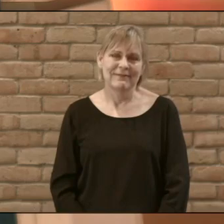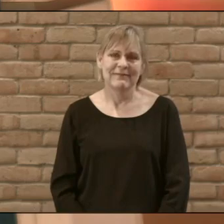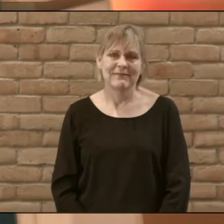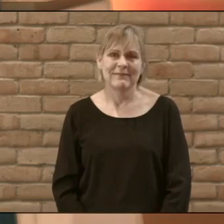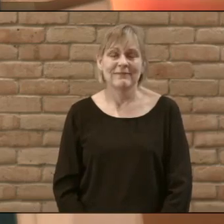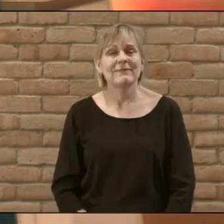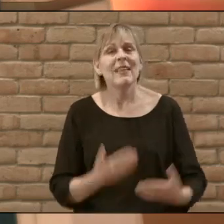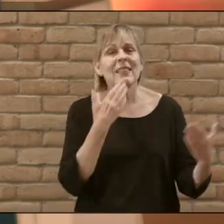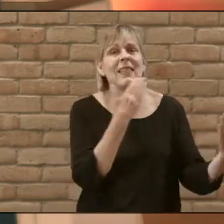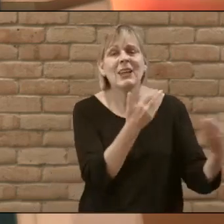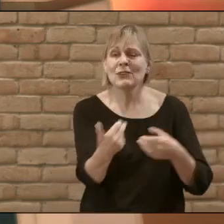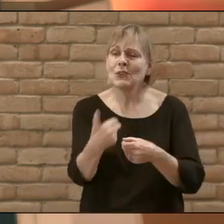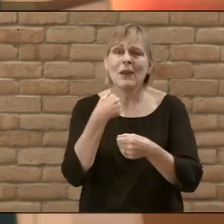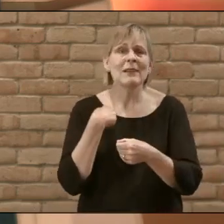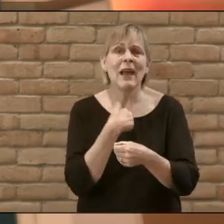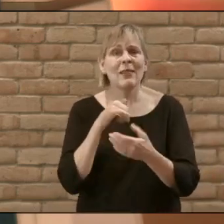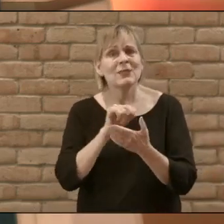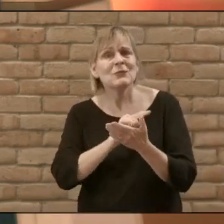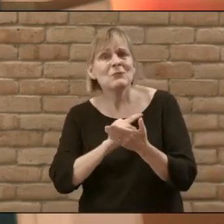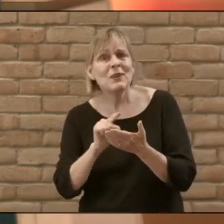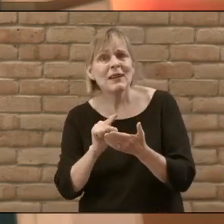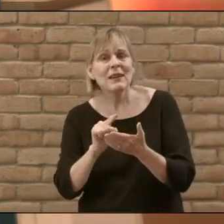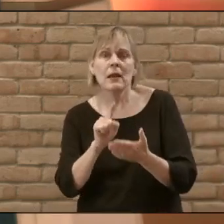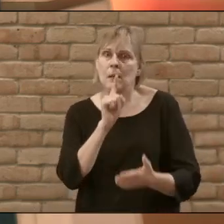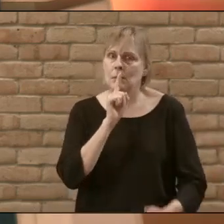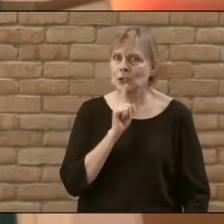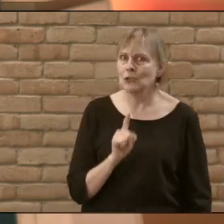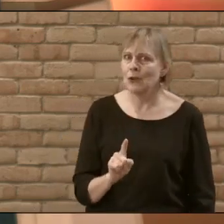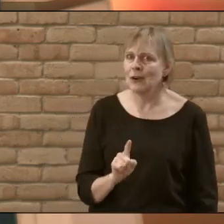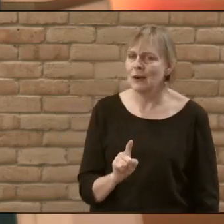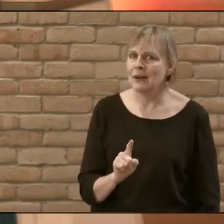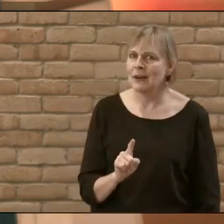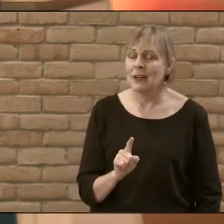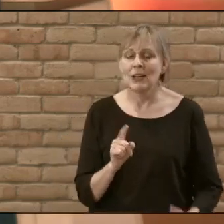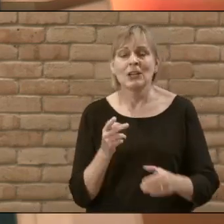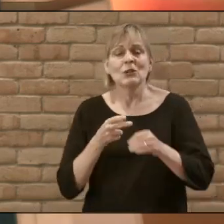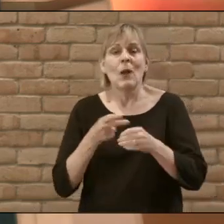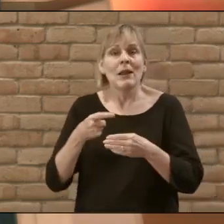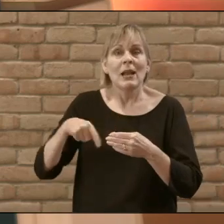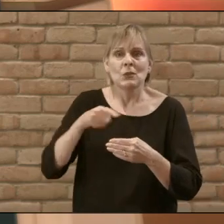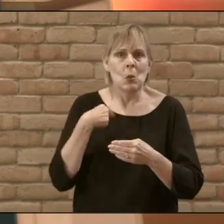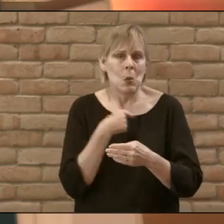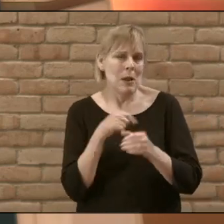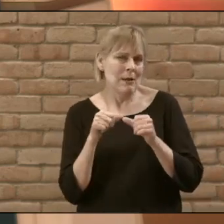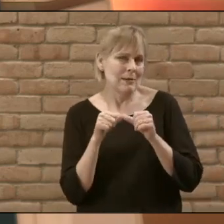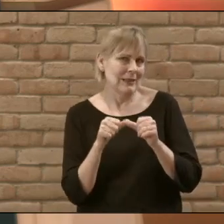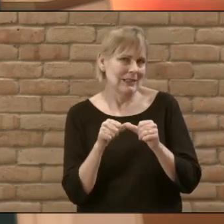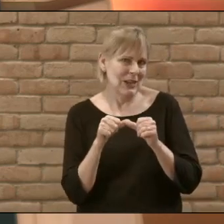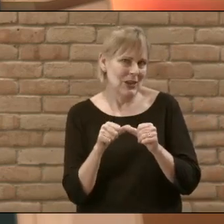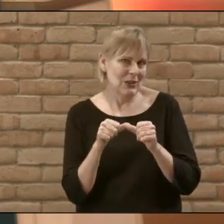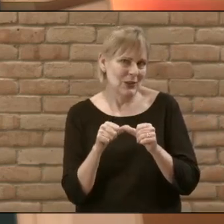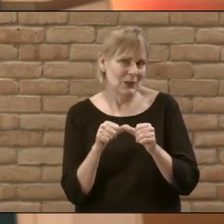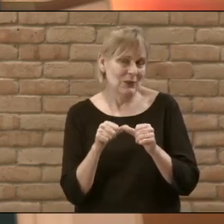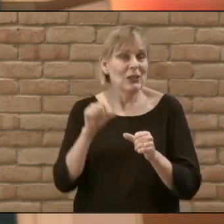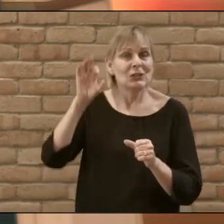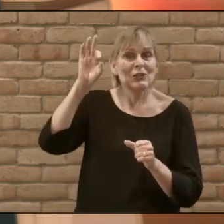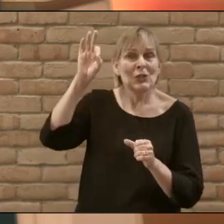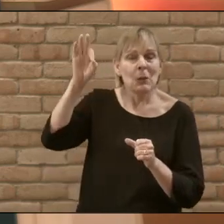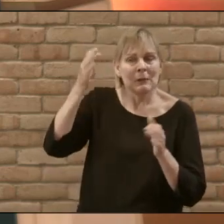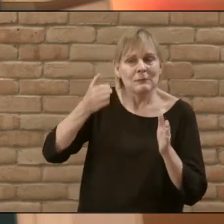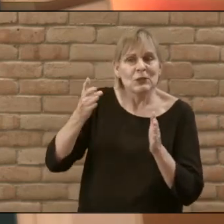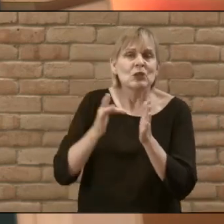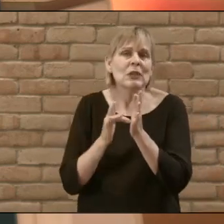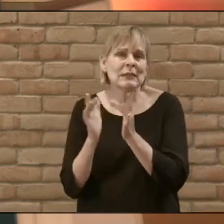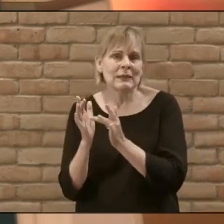thank you for joining us this week be sure to join us again next week as we continue in this sermon series